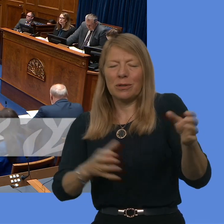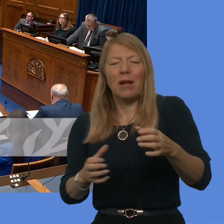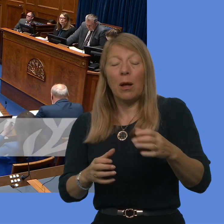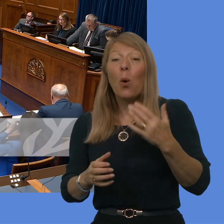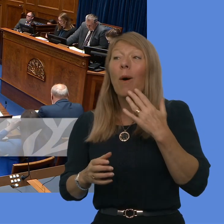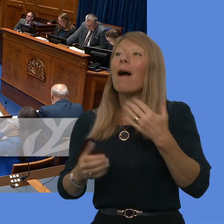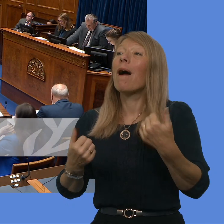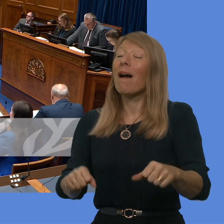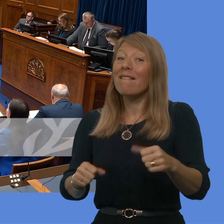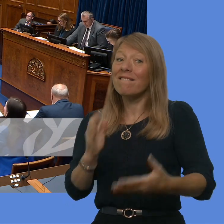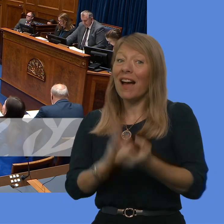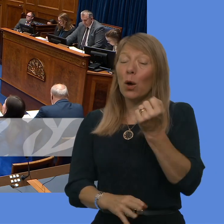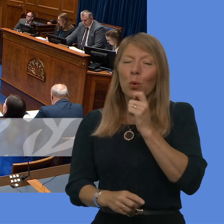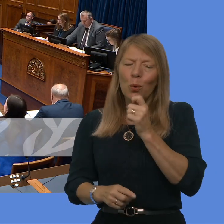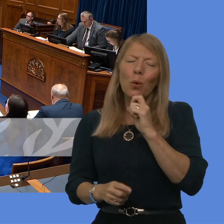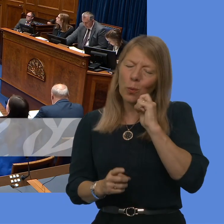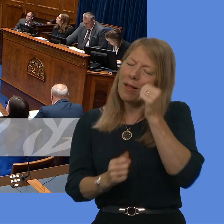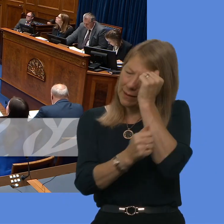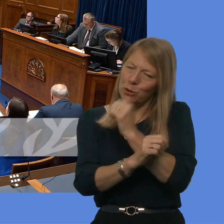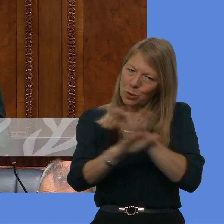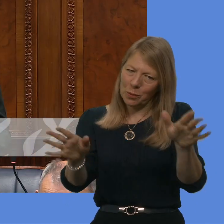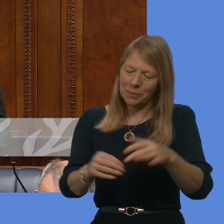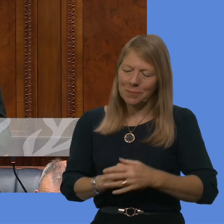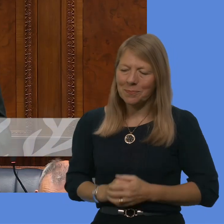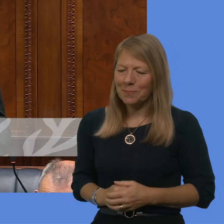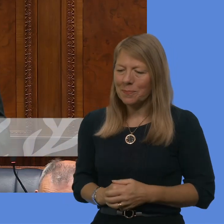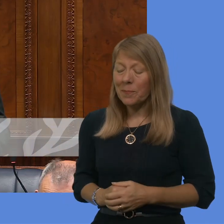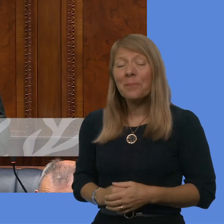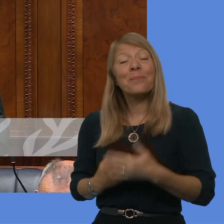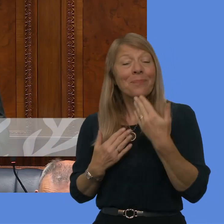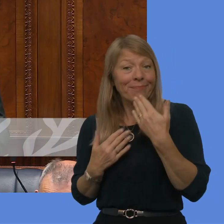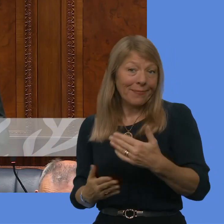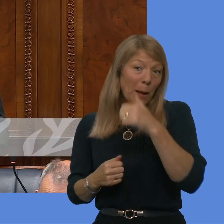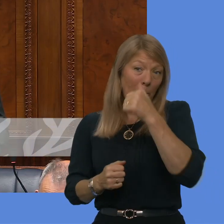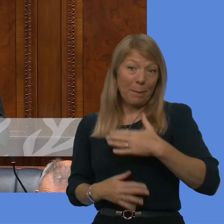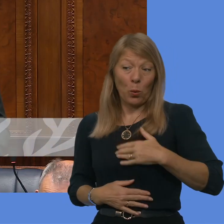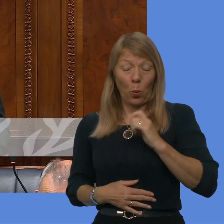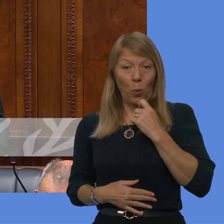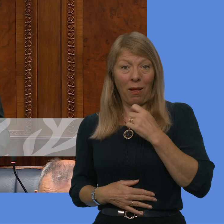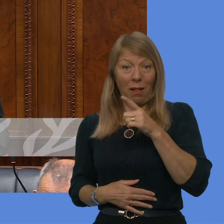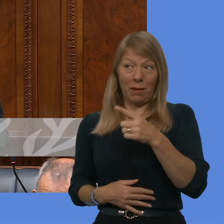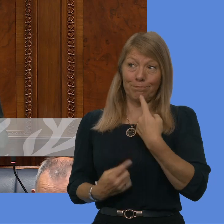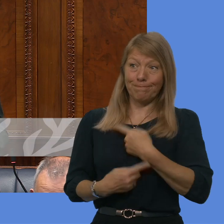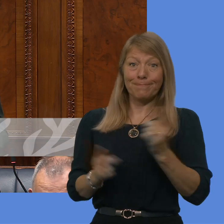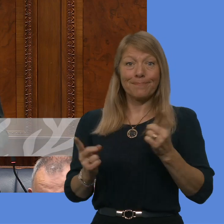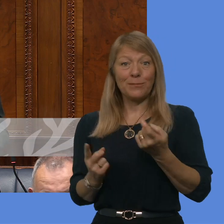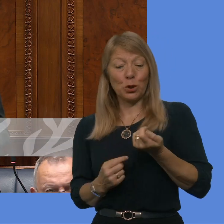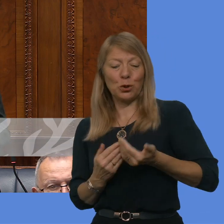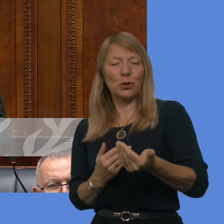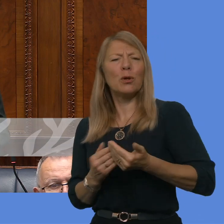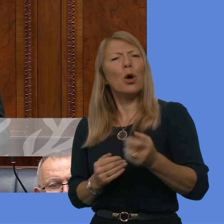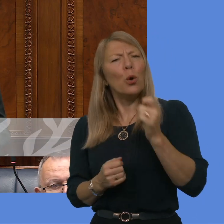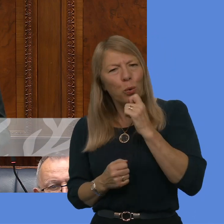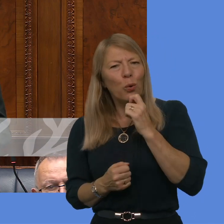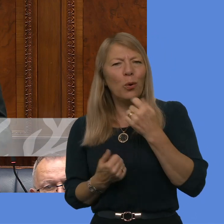response. It is very welcome that an announcement will be coming forward in due course regarding those recruitment competitions. Will the